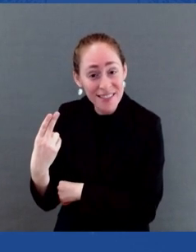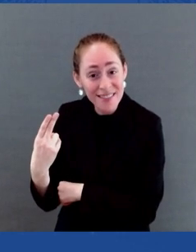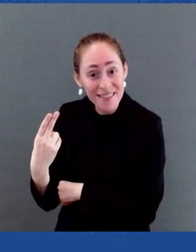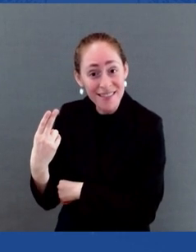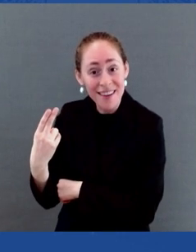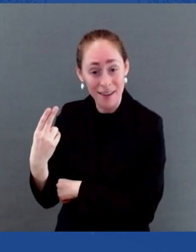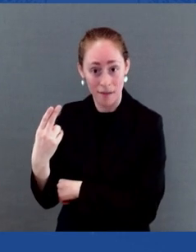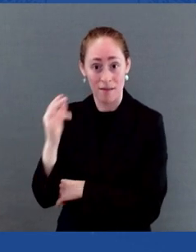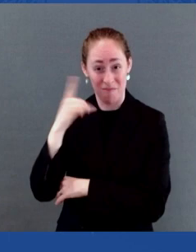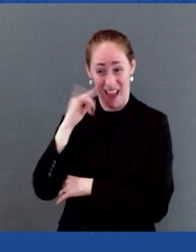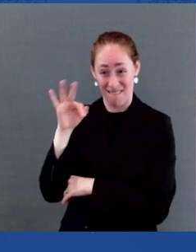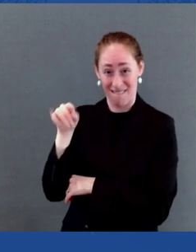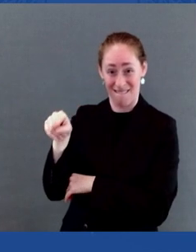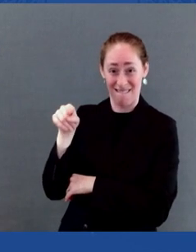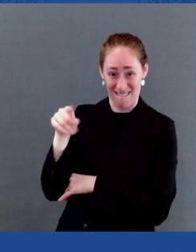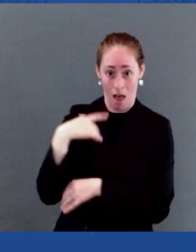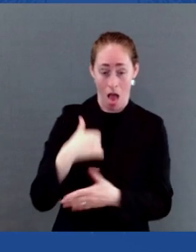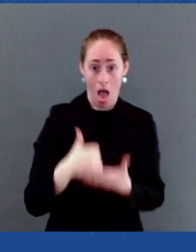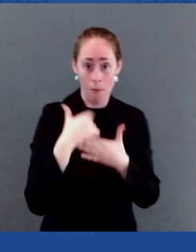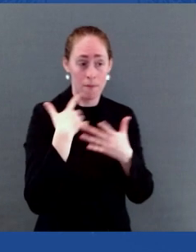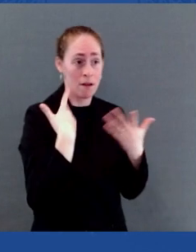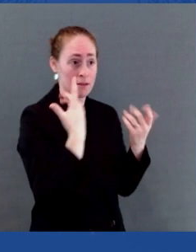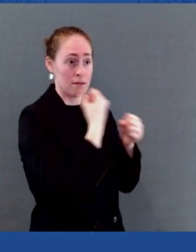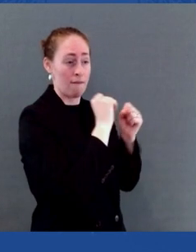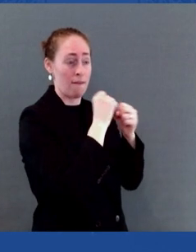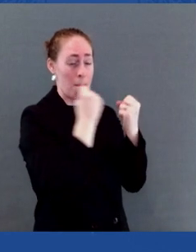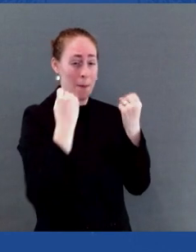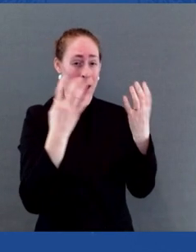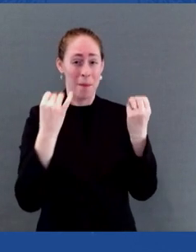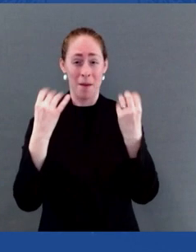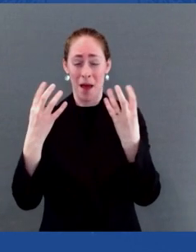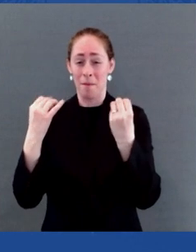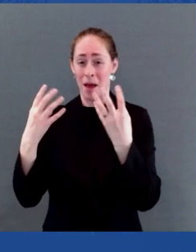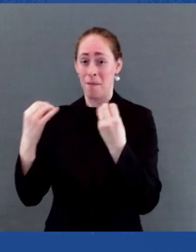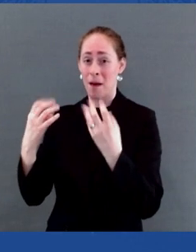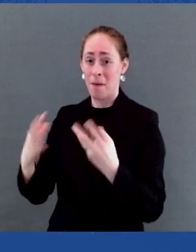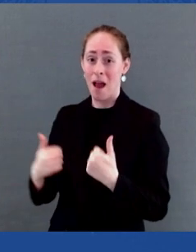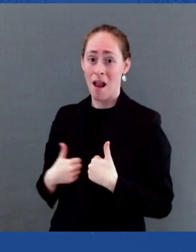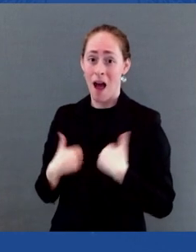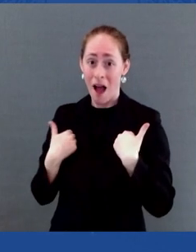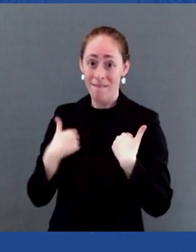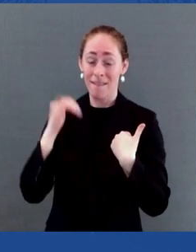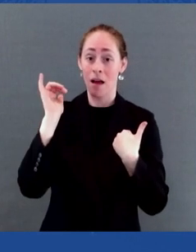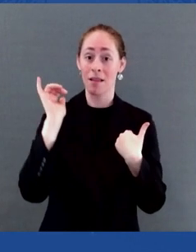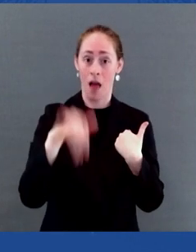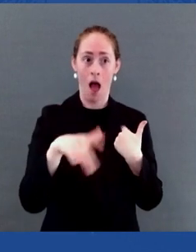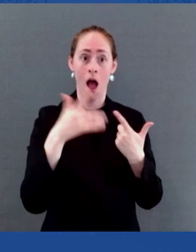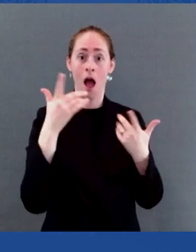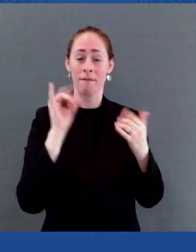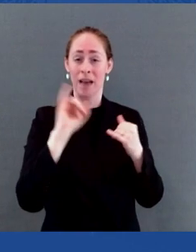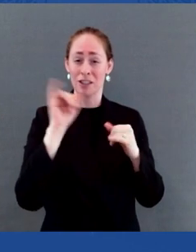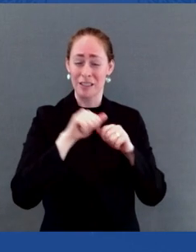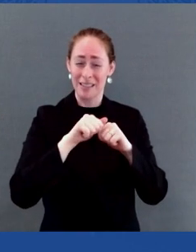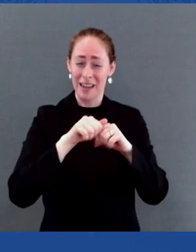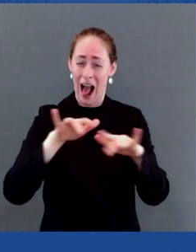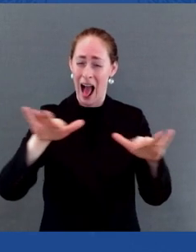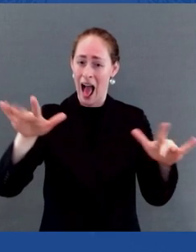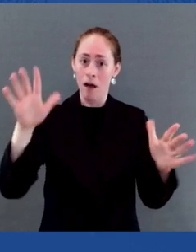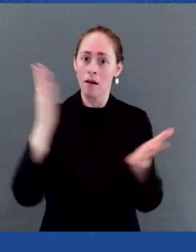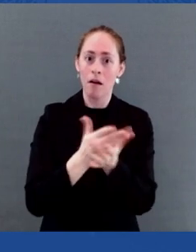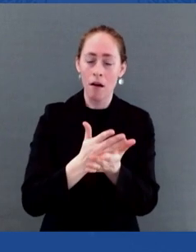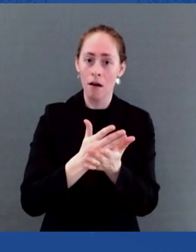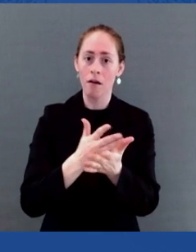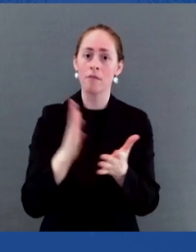We've prevented millions of HIV infections, and we've helped at least 20 countries bring their HIV epidemics under control